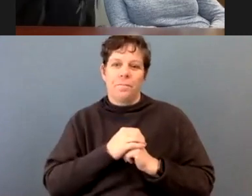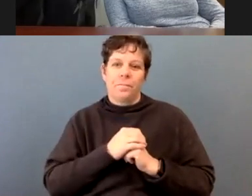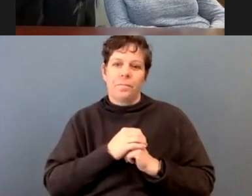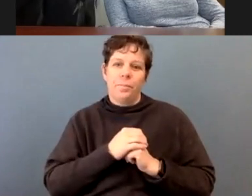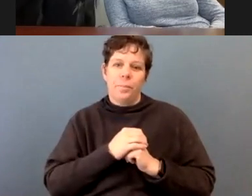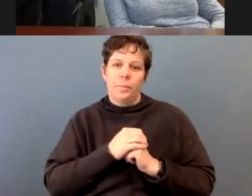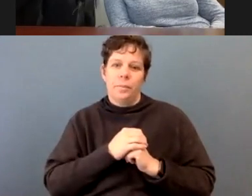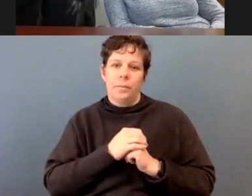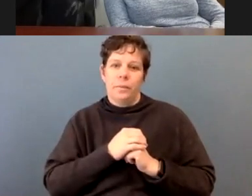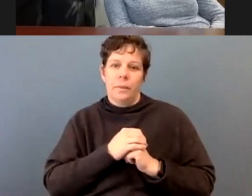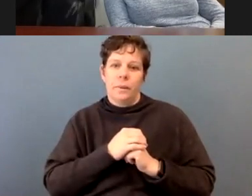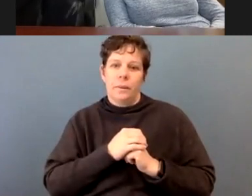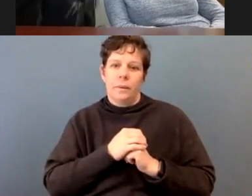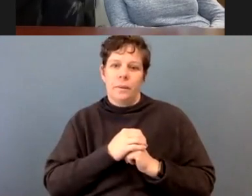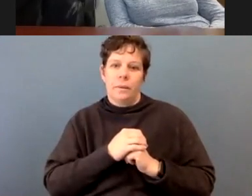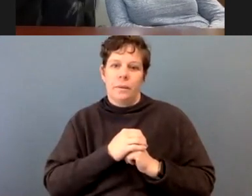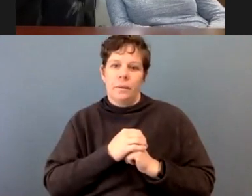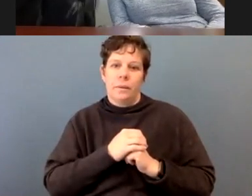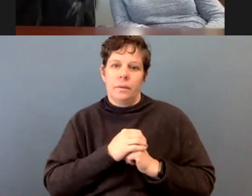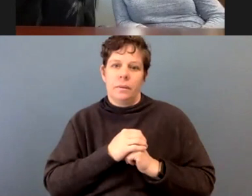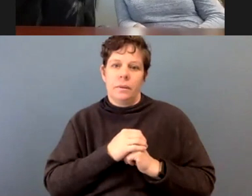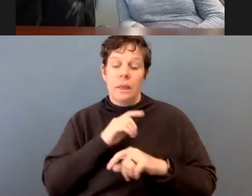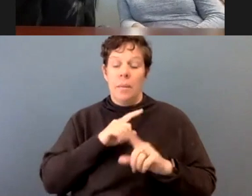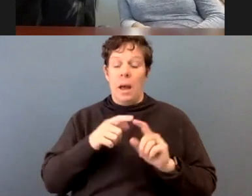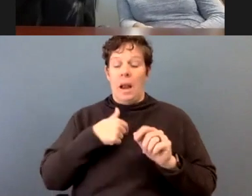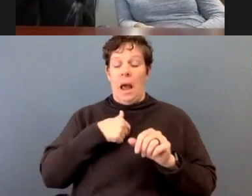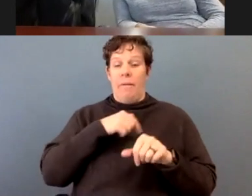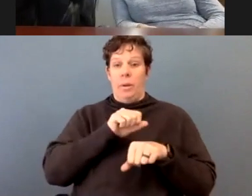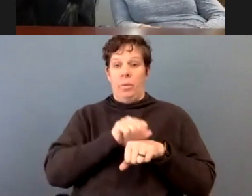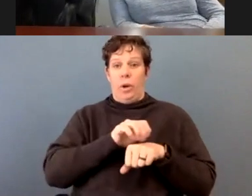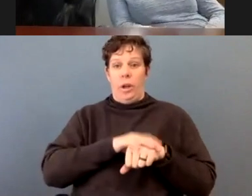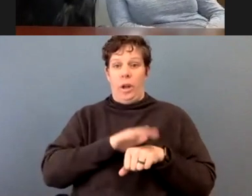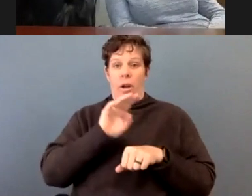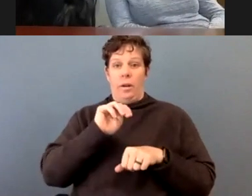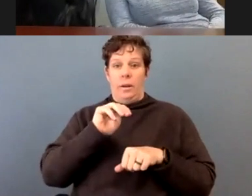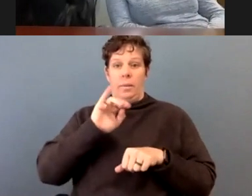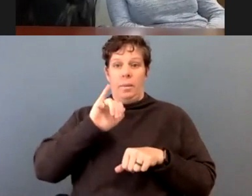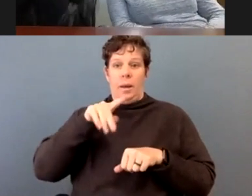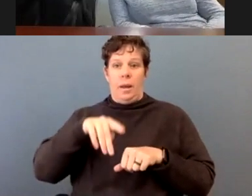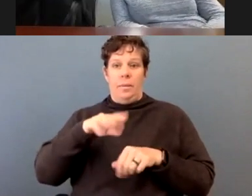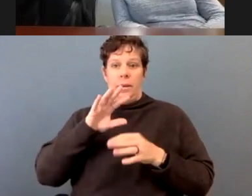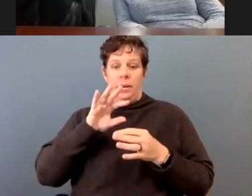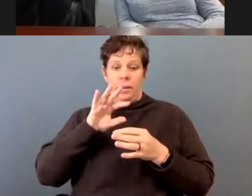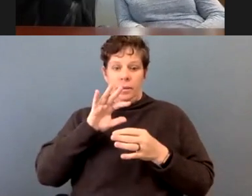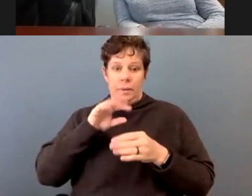But I've been working on this matter here in Idaho, as Ty has and the Coalition,